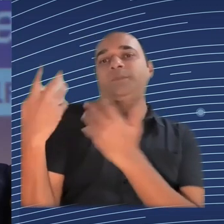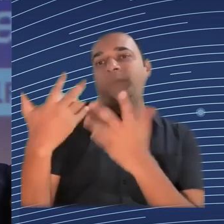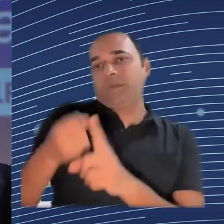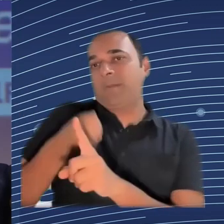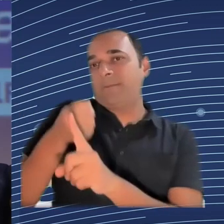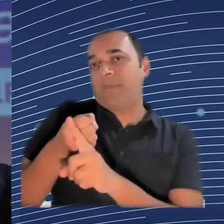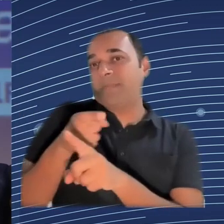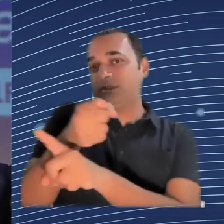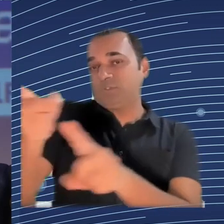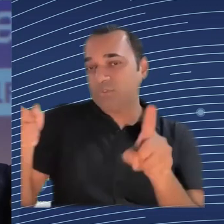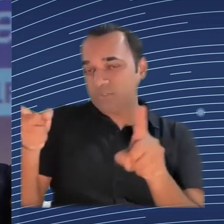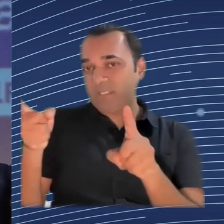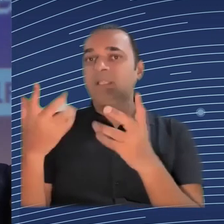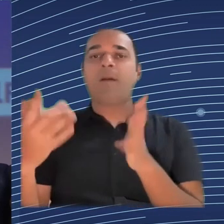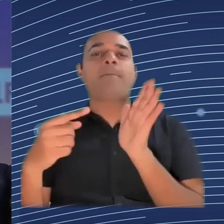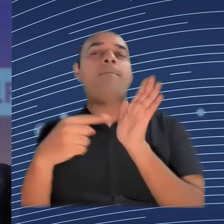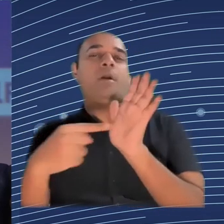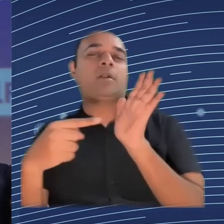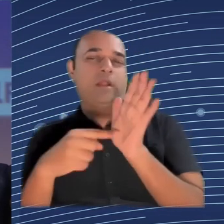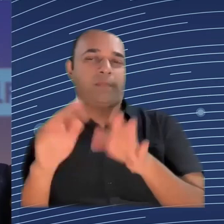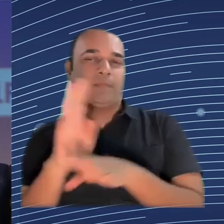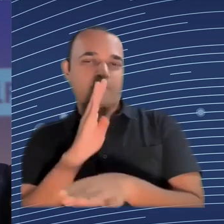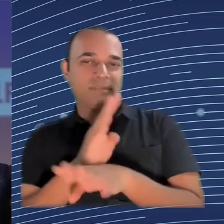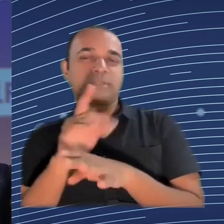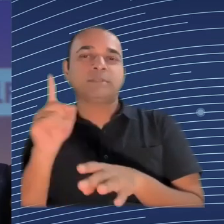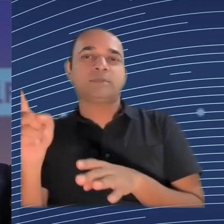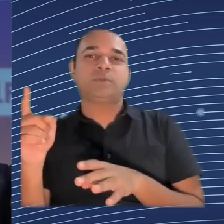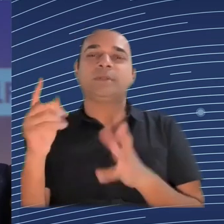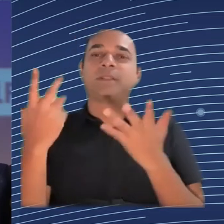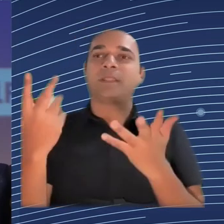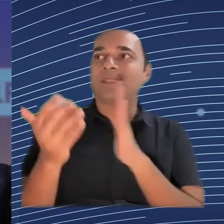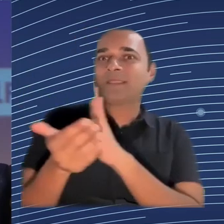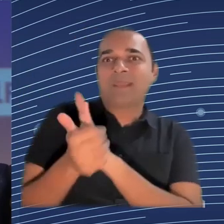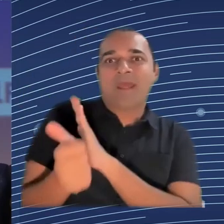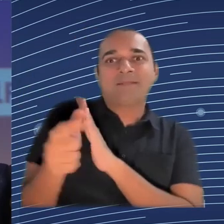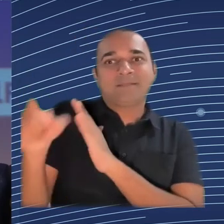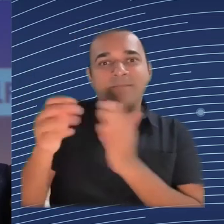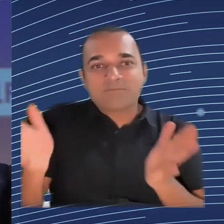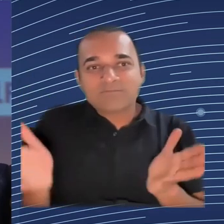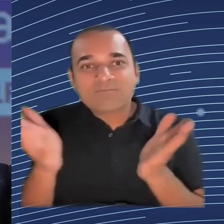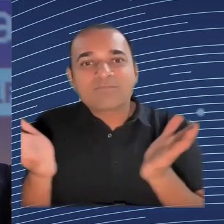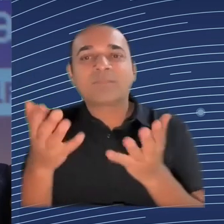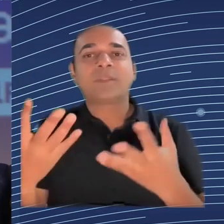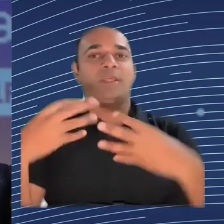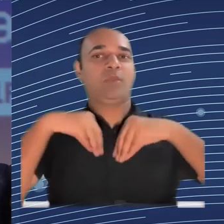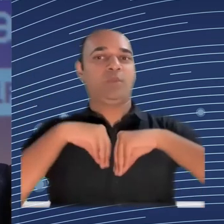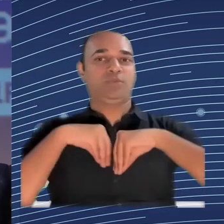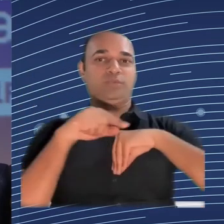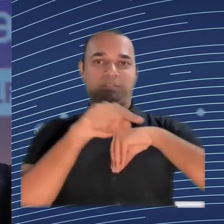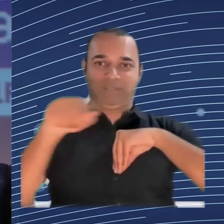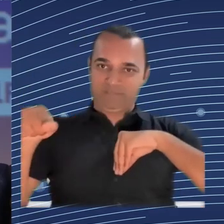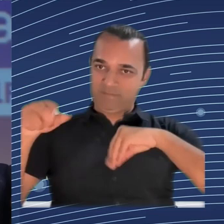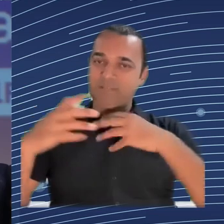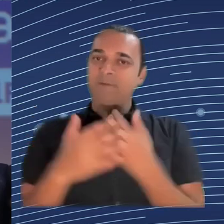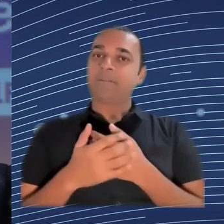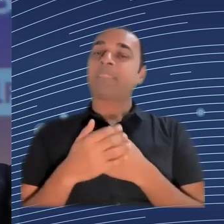how it intersects with the business model, both in the short term and in the long term. The answer is going to